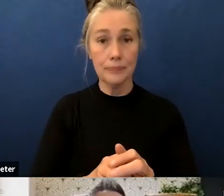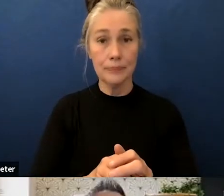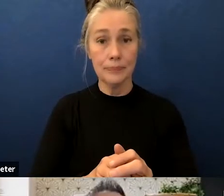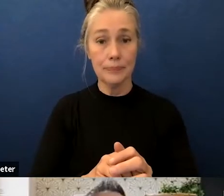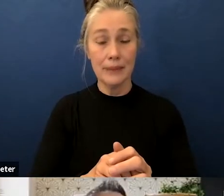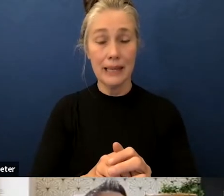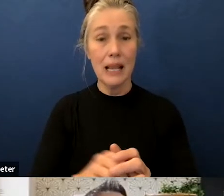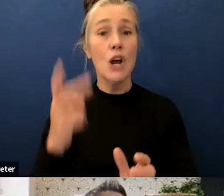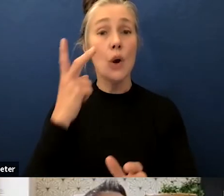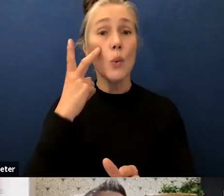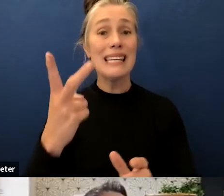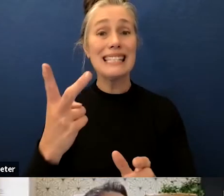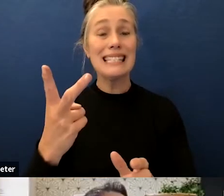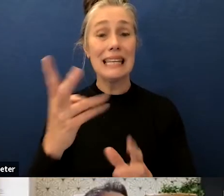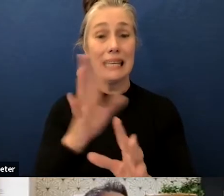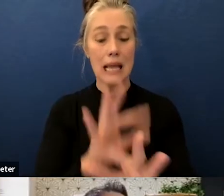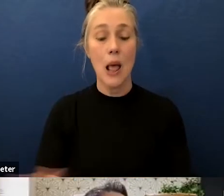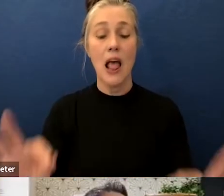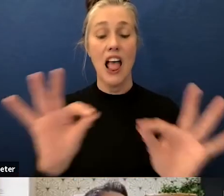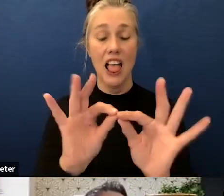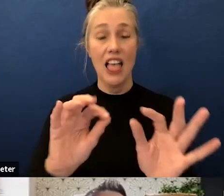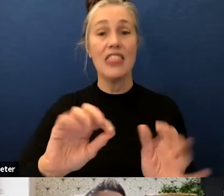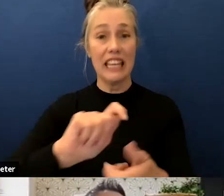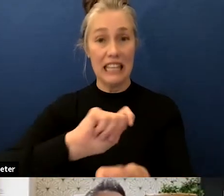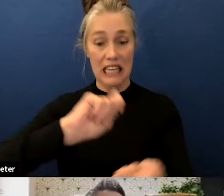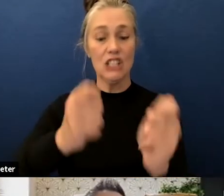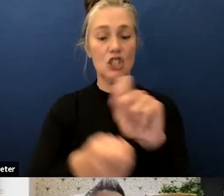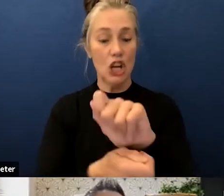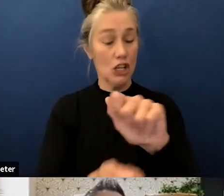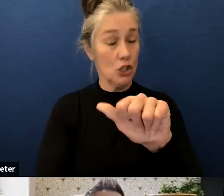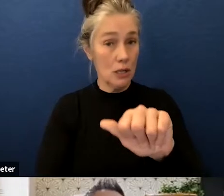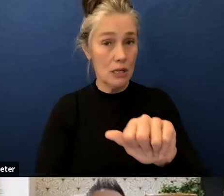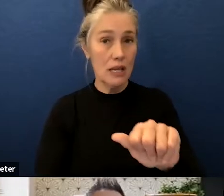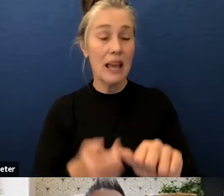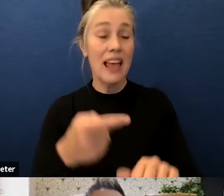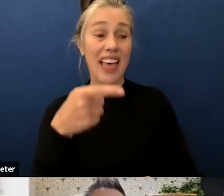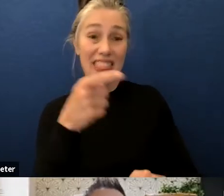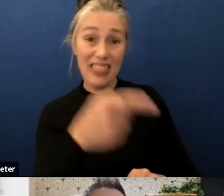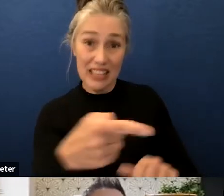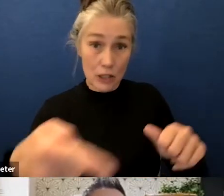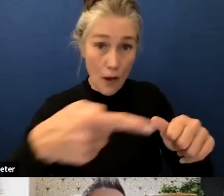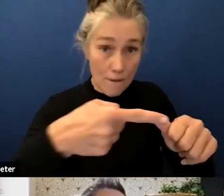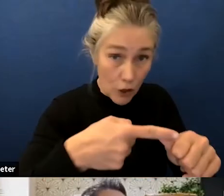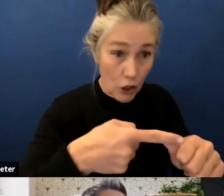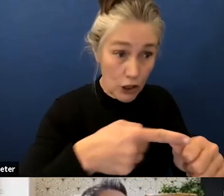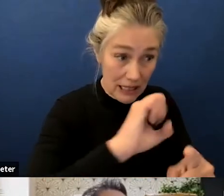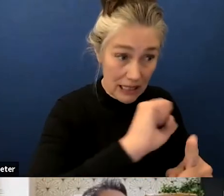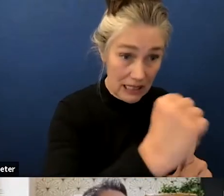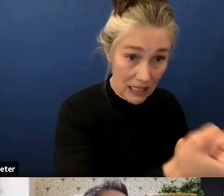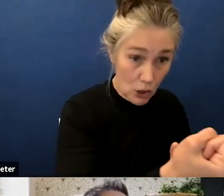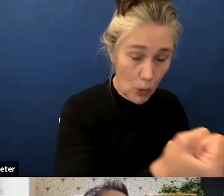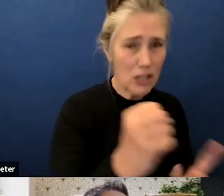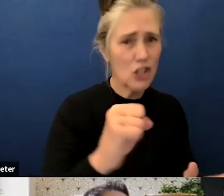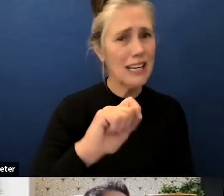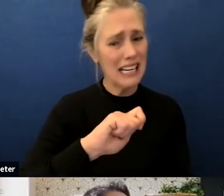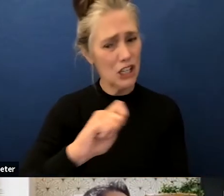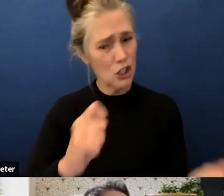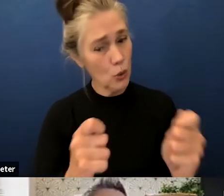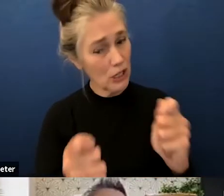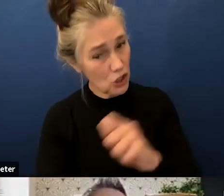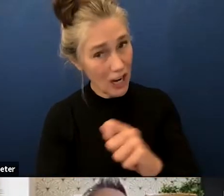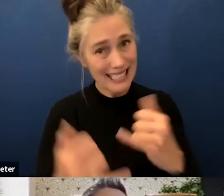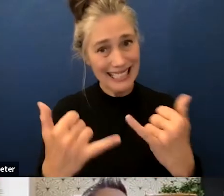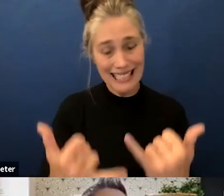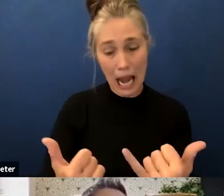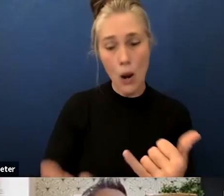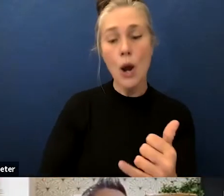changes on the next slide which uh again the major tweak from this version from the last one is to really make some slight adjustments so that